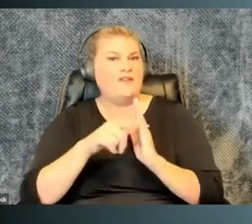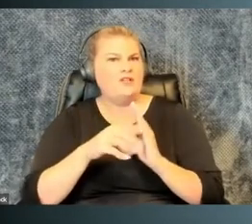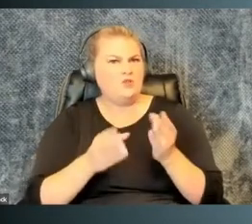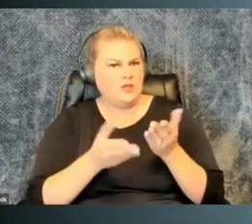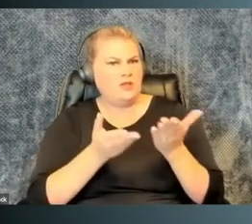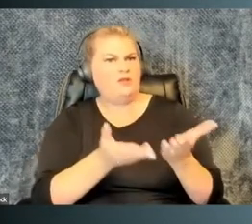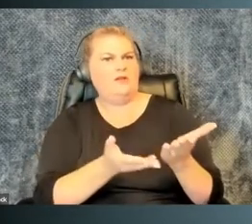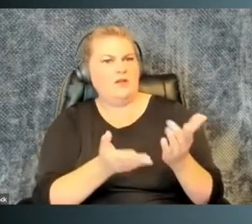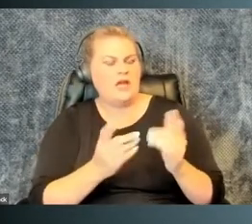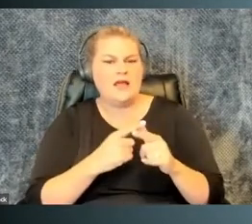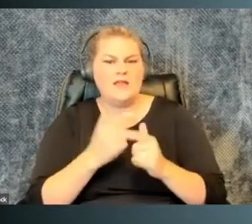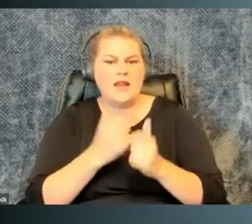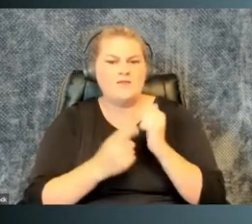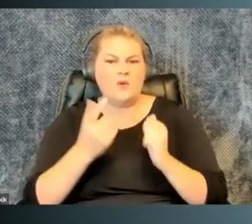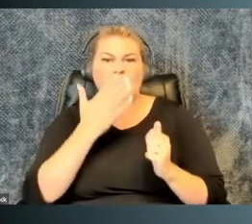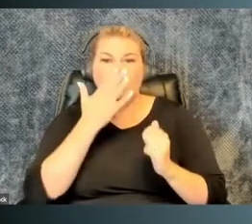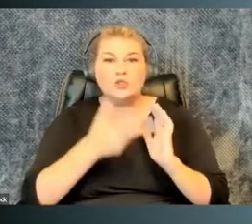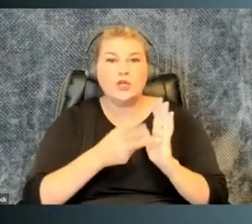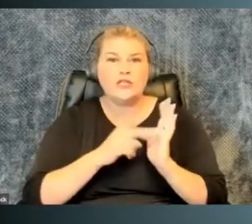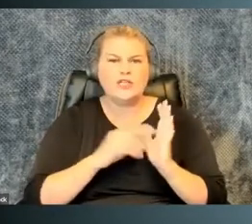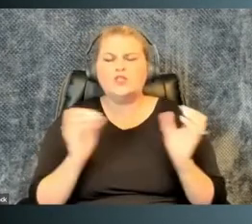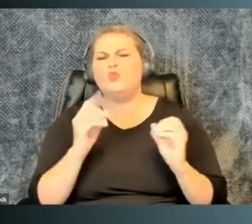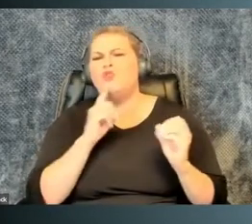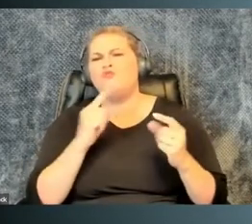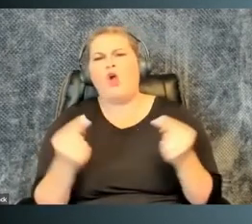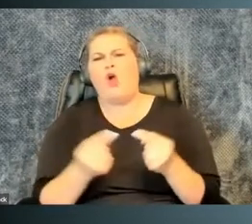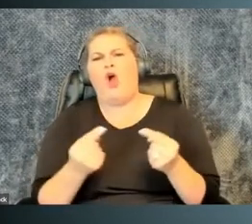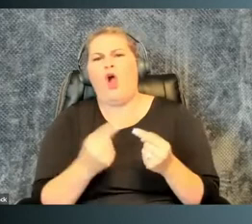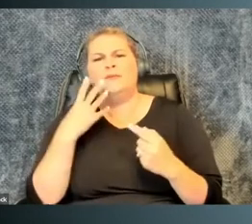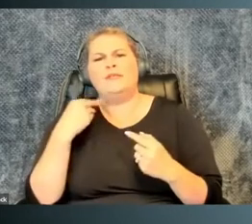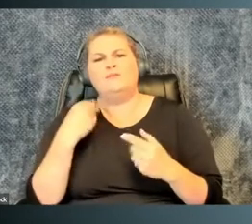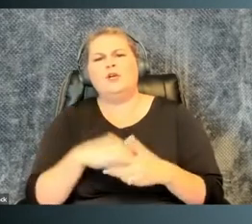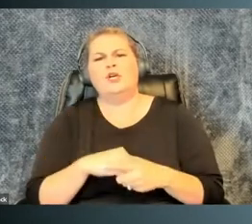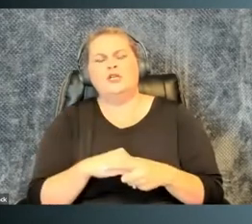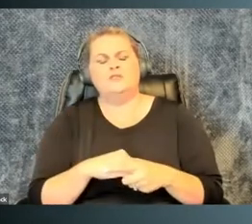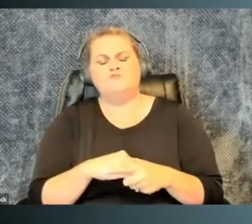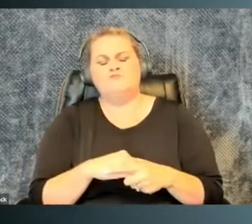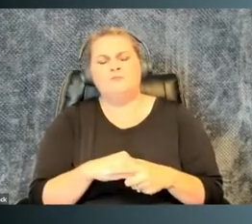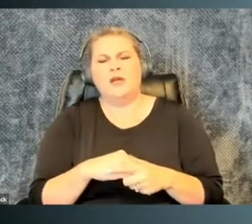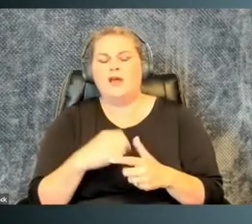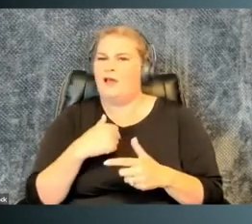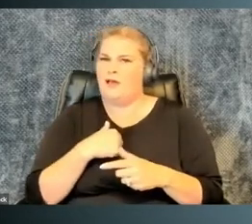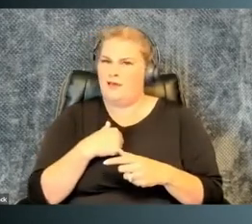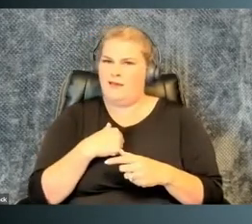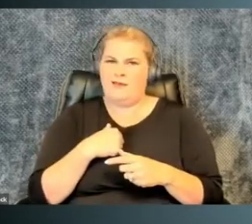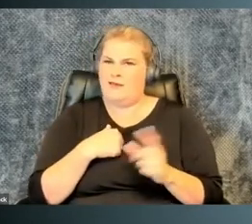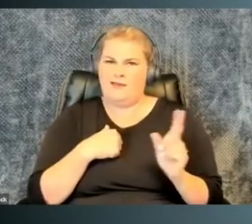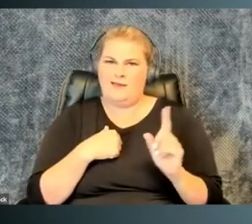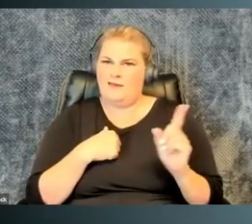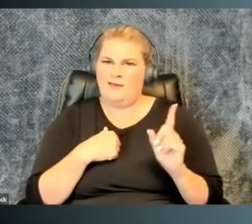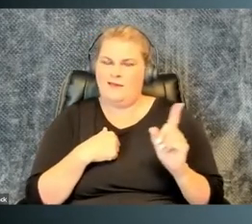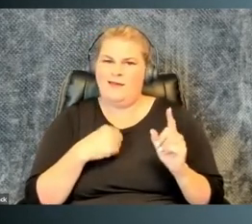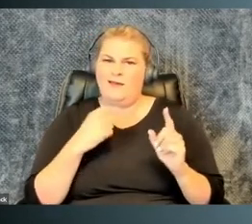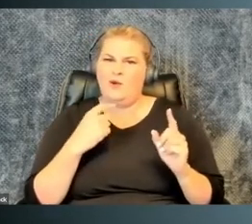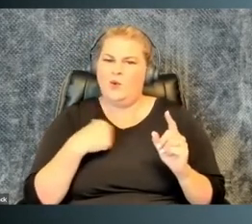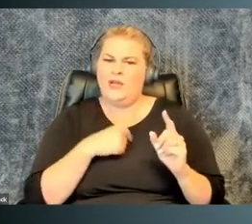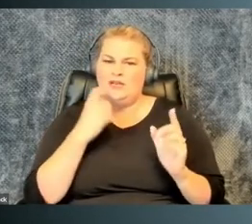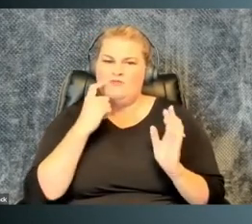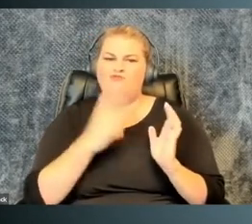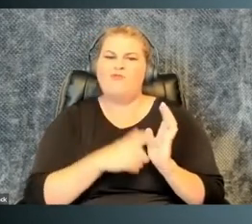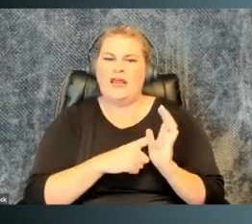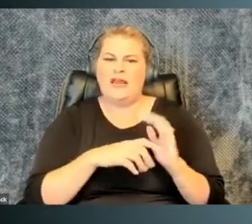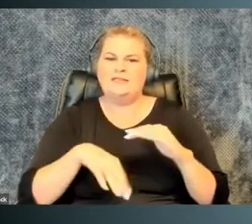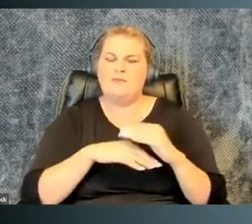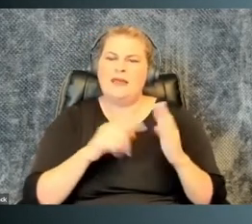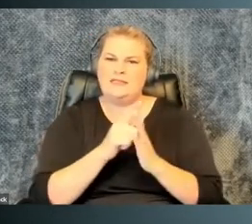if the accommodation is eventually forthcoming, and if everyone has good intentions, no real harm is done. I argue that we must